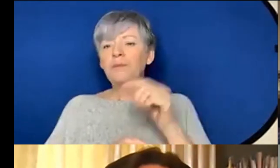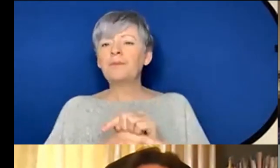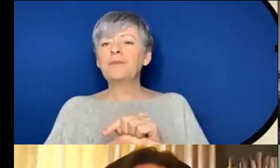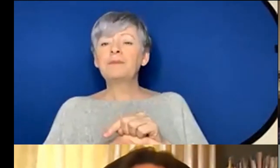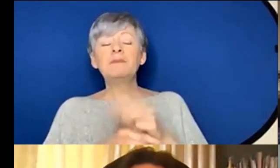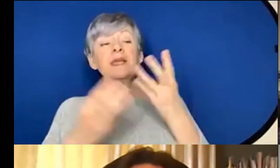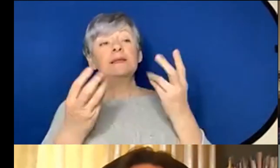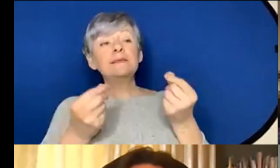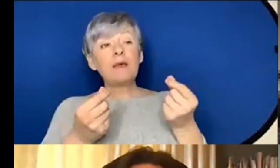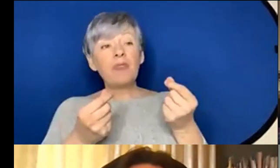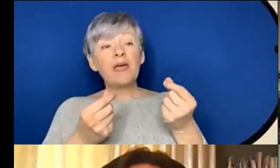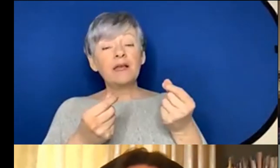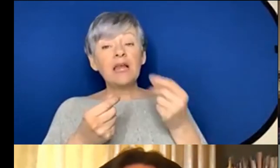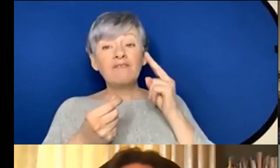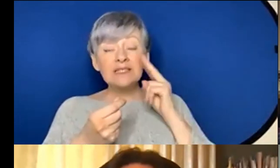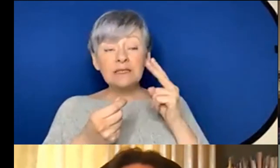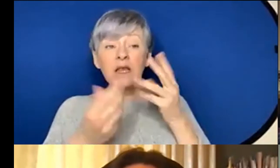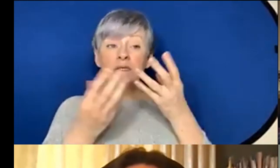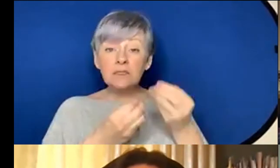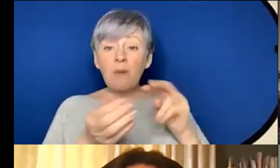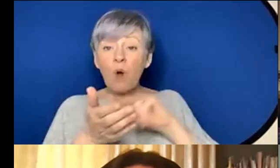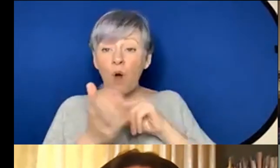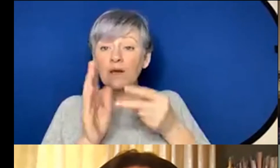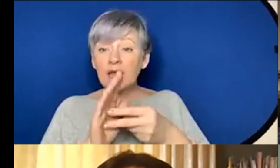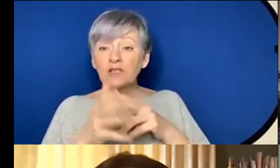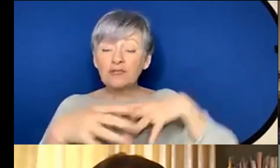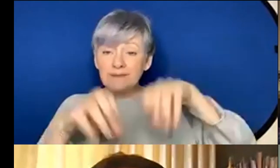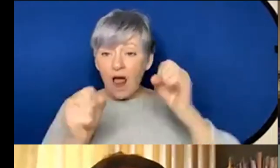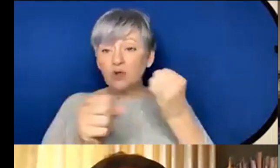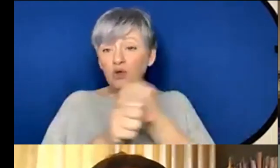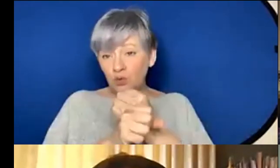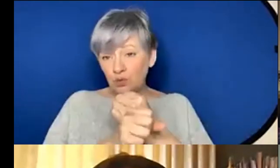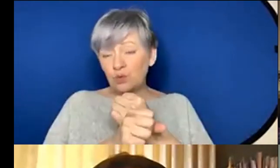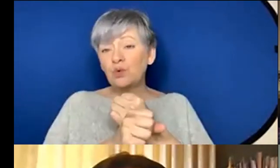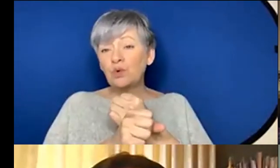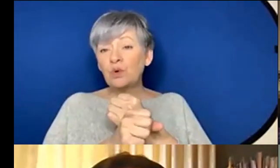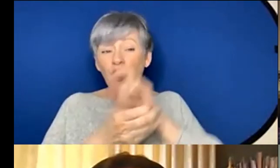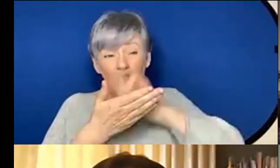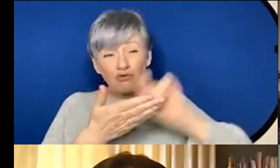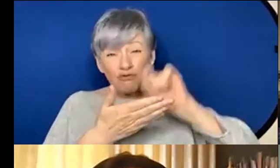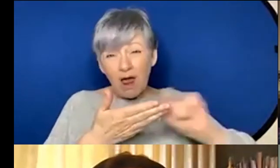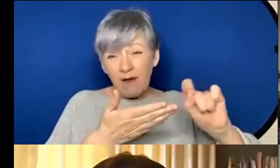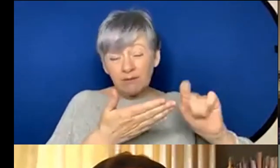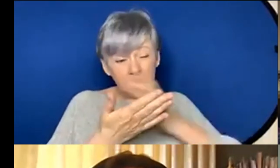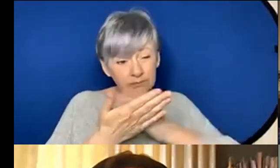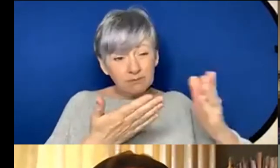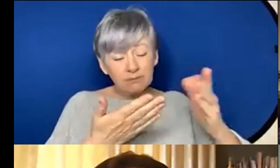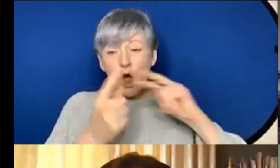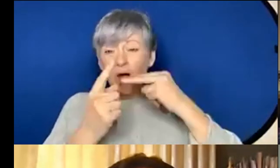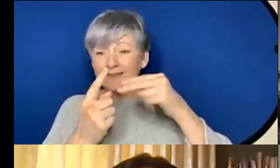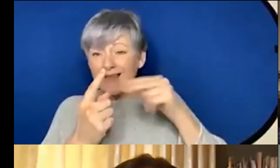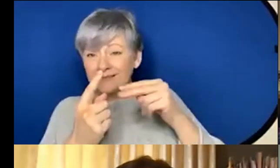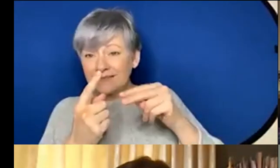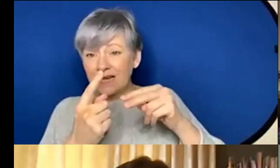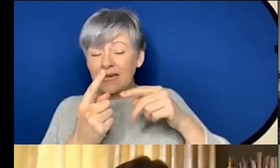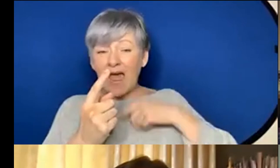something that I've seen some organizations start to do um which is even just to write explicitly that autistic and other neurodivergent